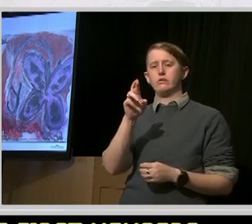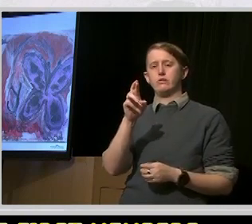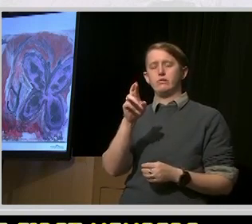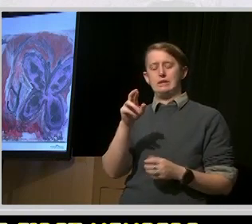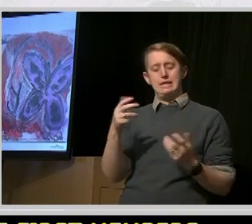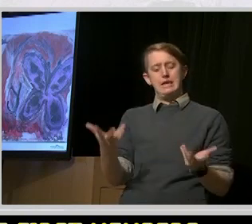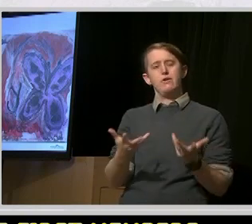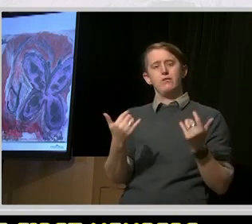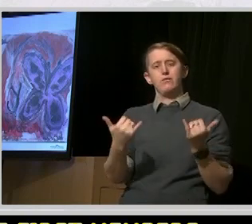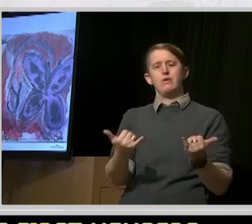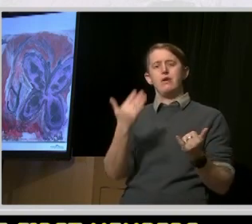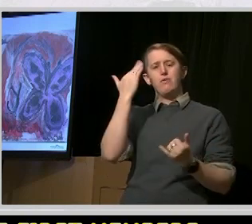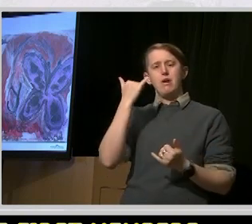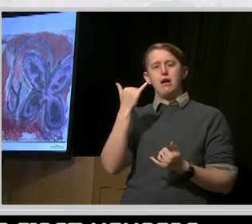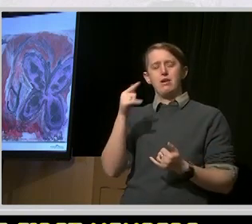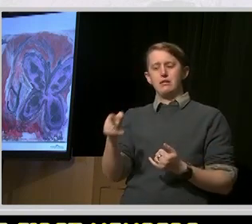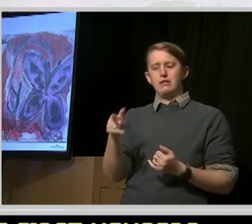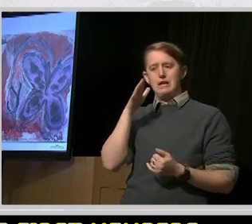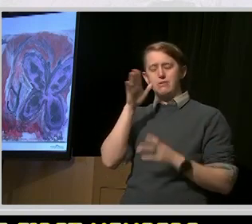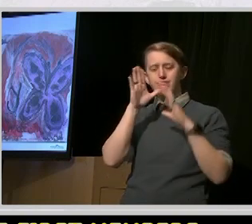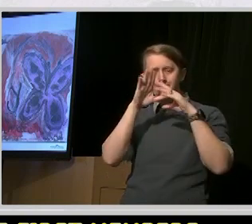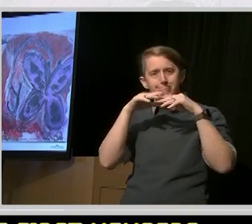He taught me so much.